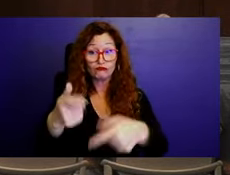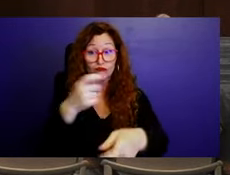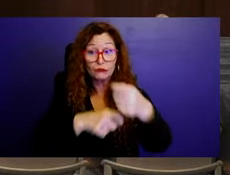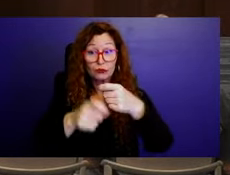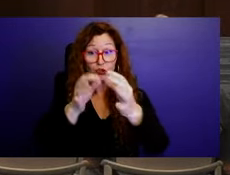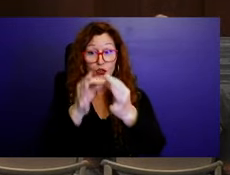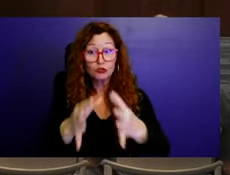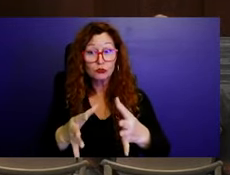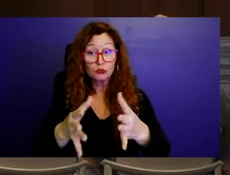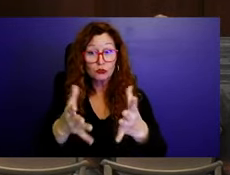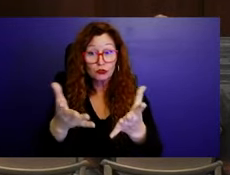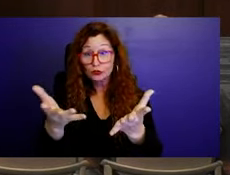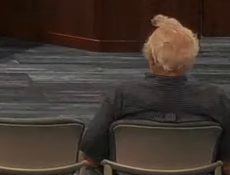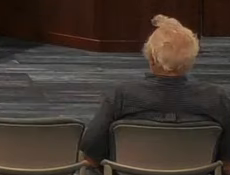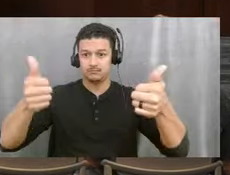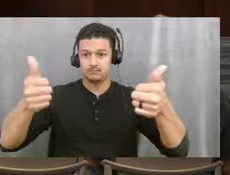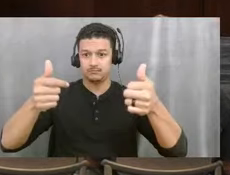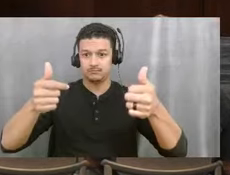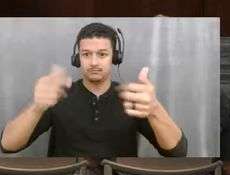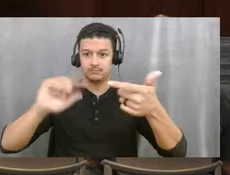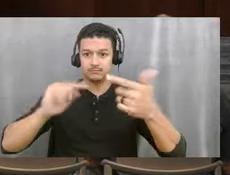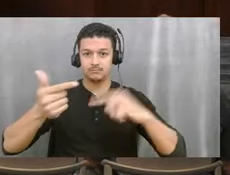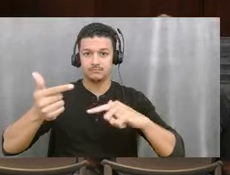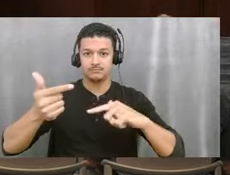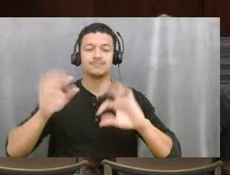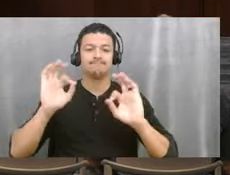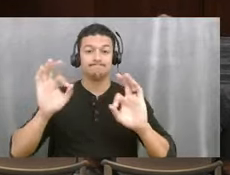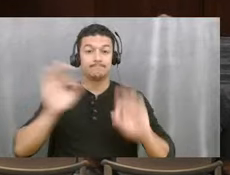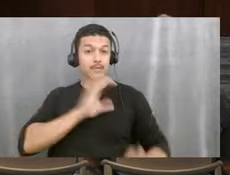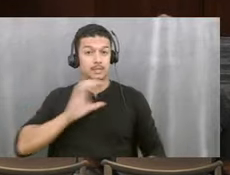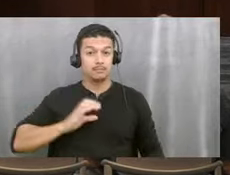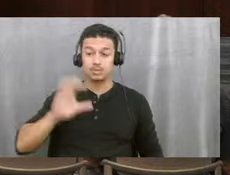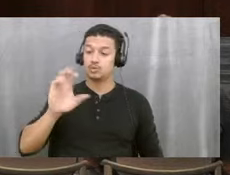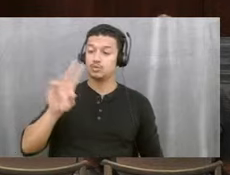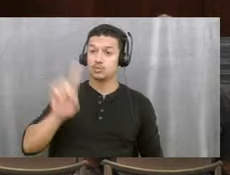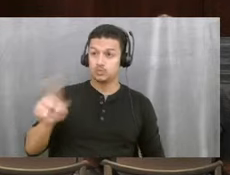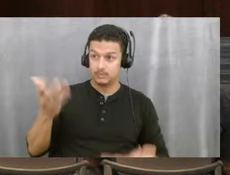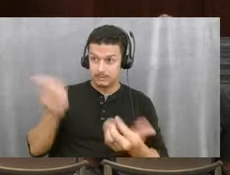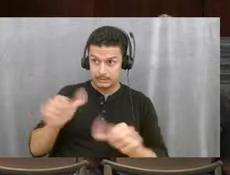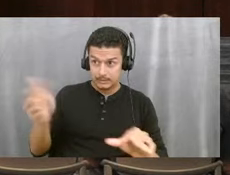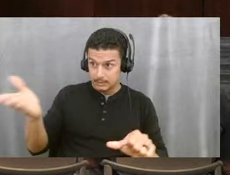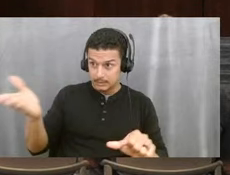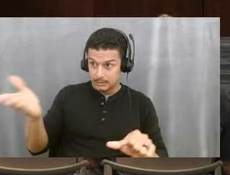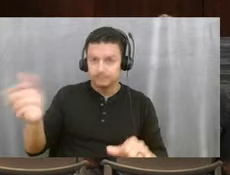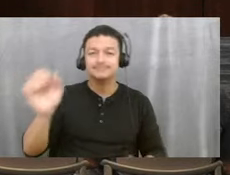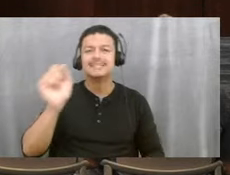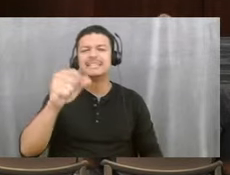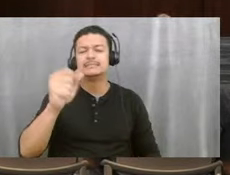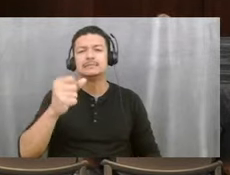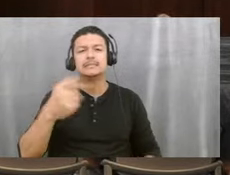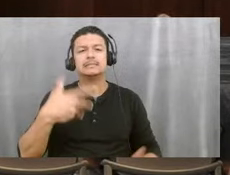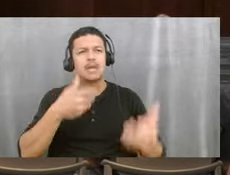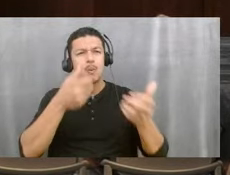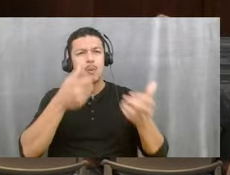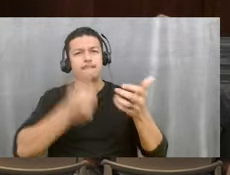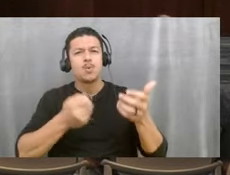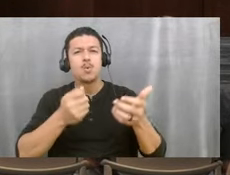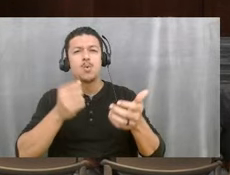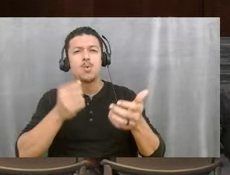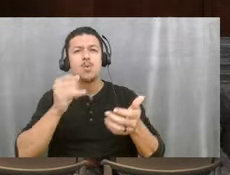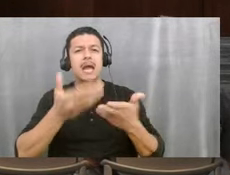begin on my right. Commissioner Cruz, anything here? Yes, I'd like to pull item 6J.